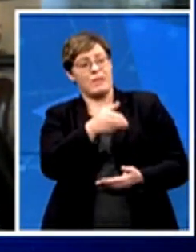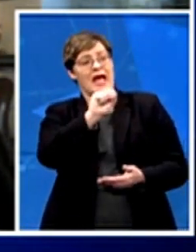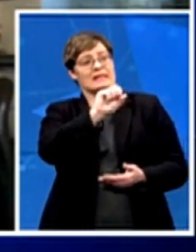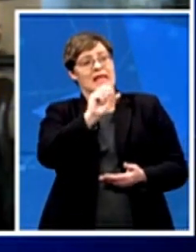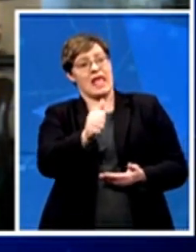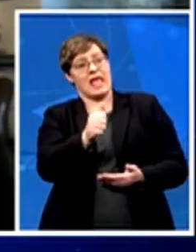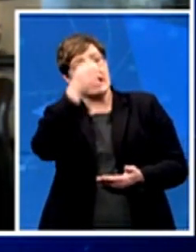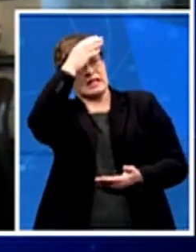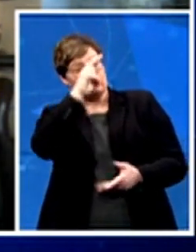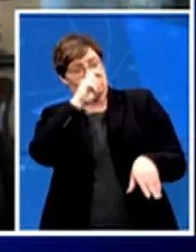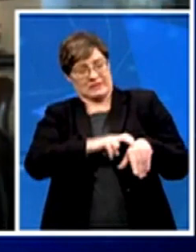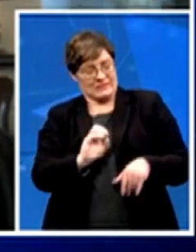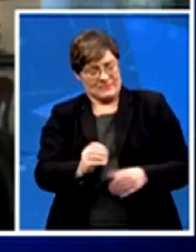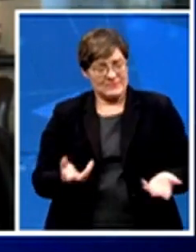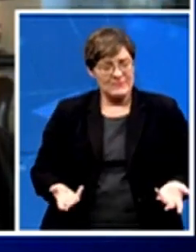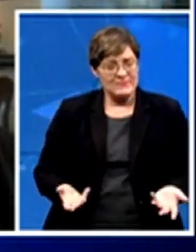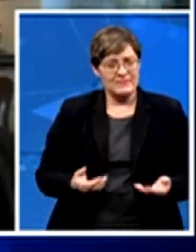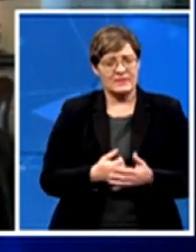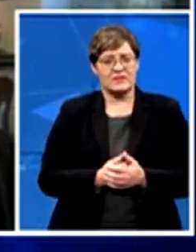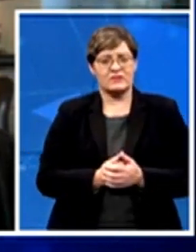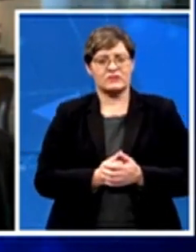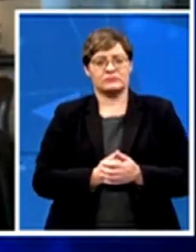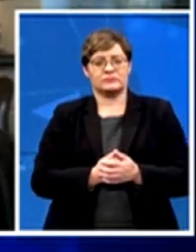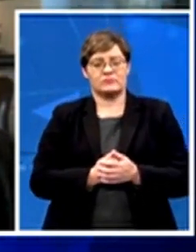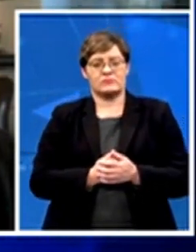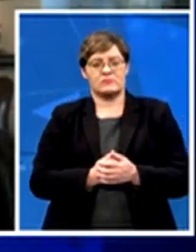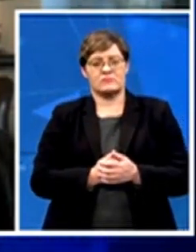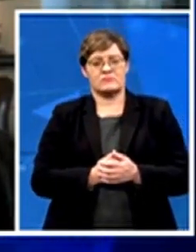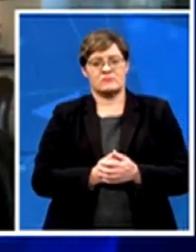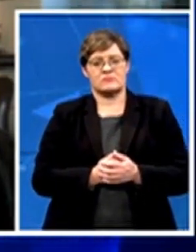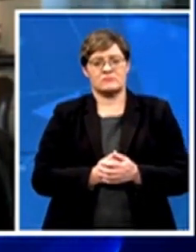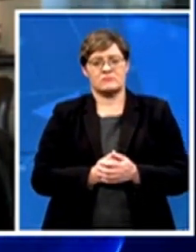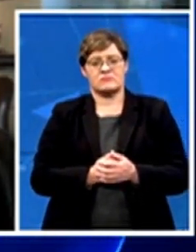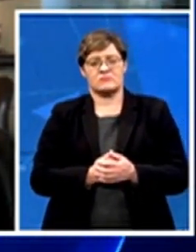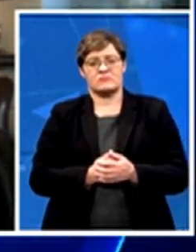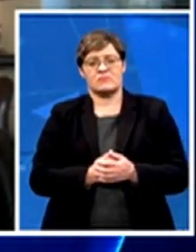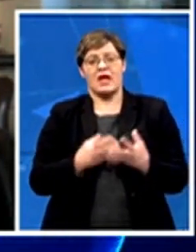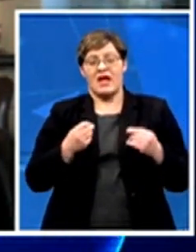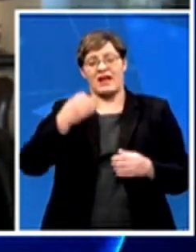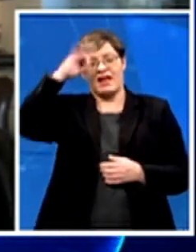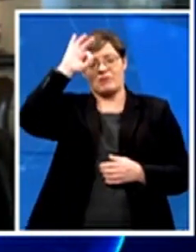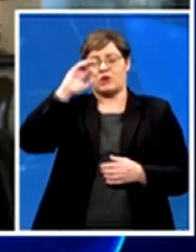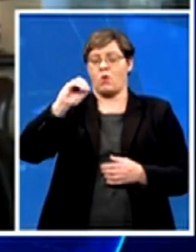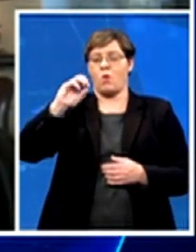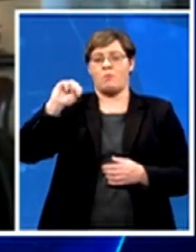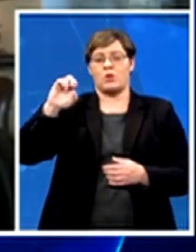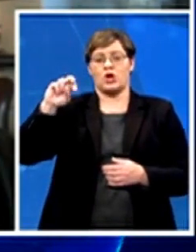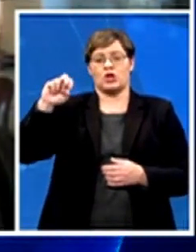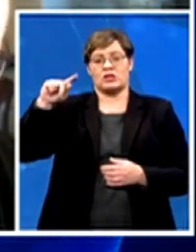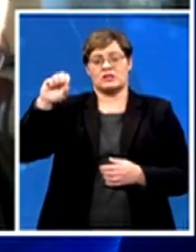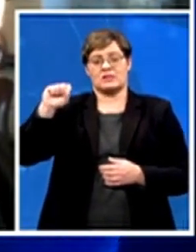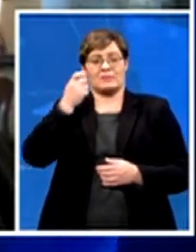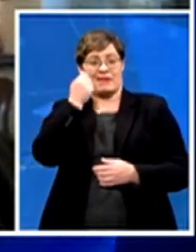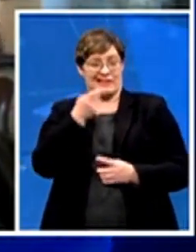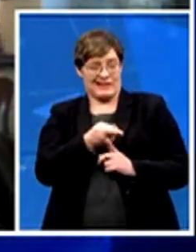Well, we do have a state government's combersman who is supposed to be in pen. We know from recent